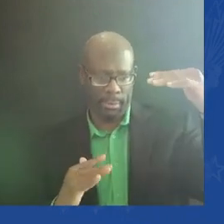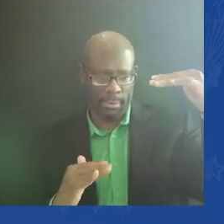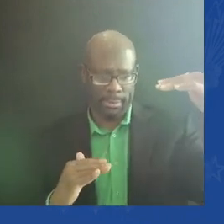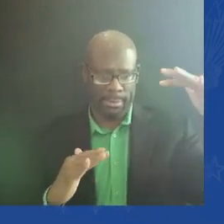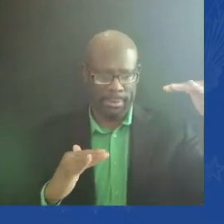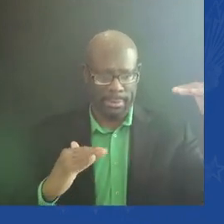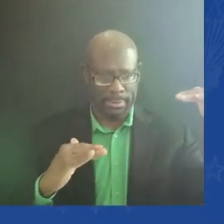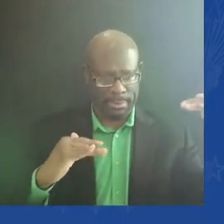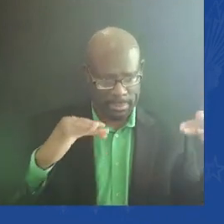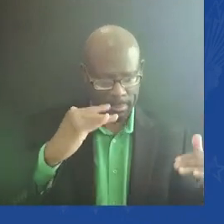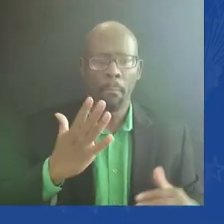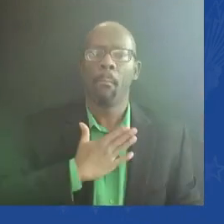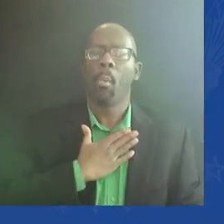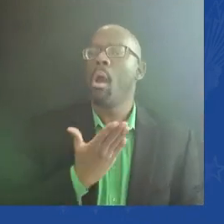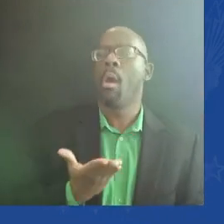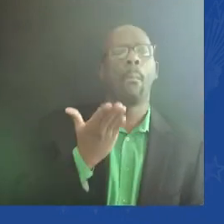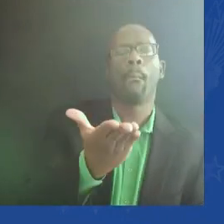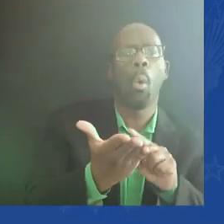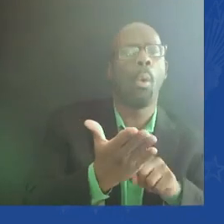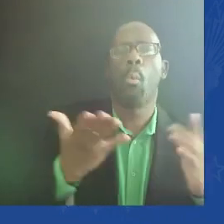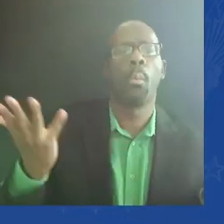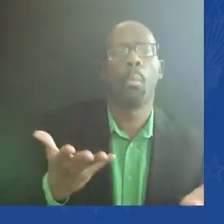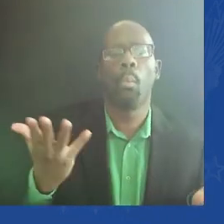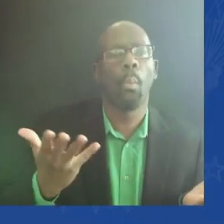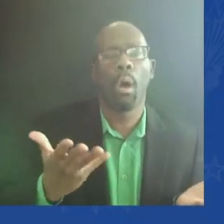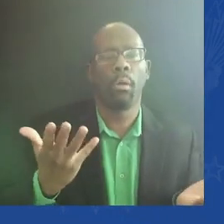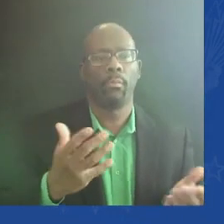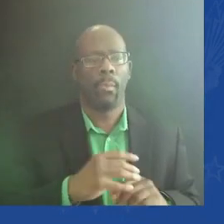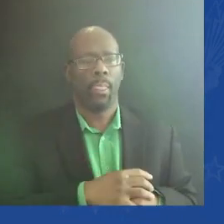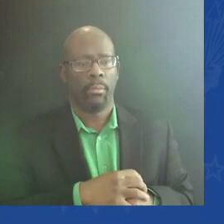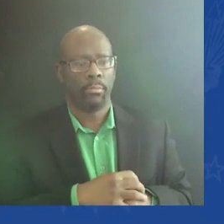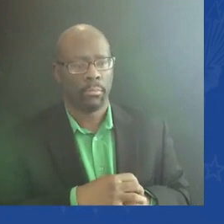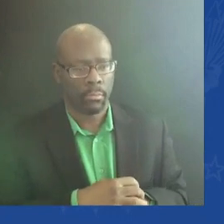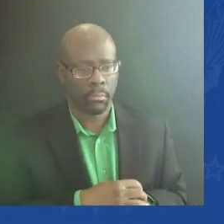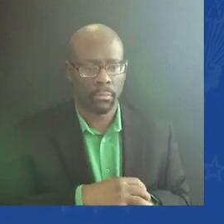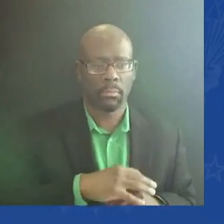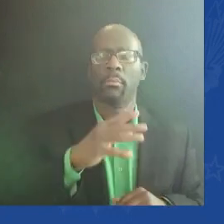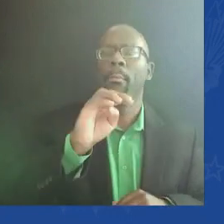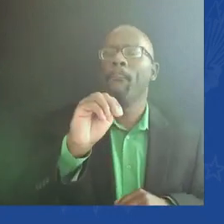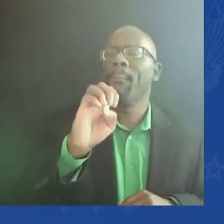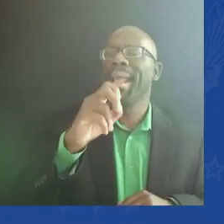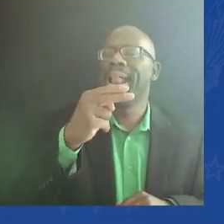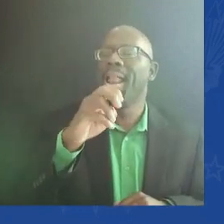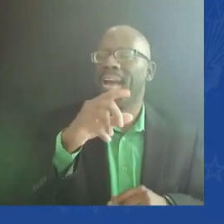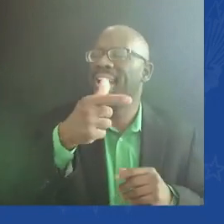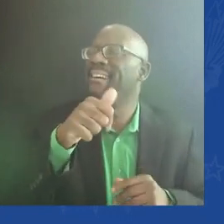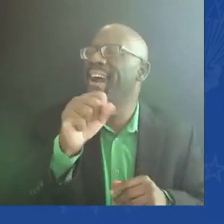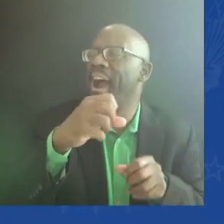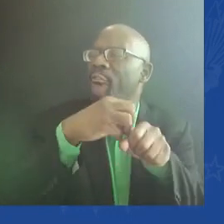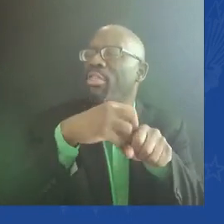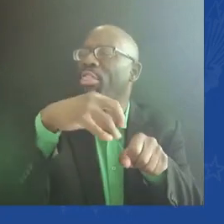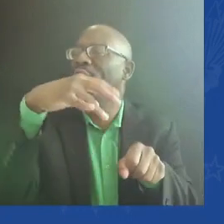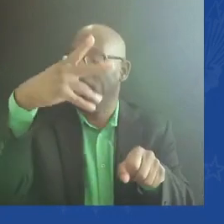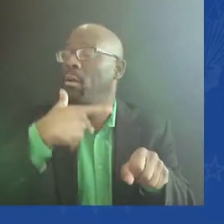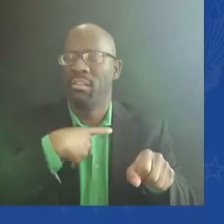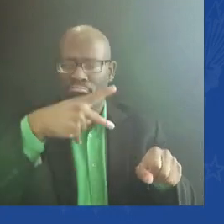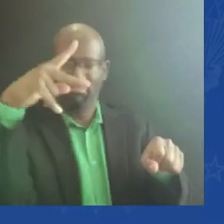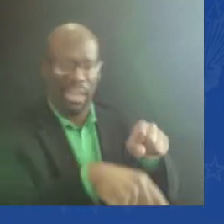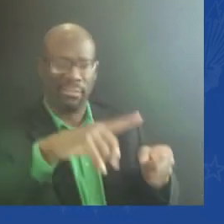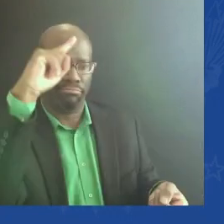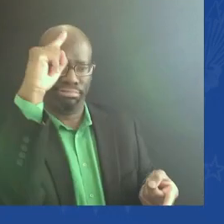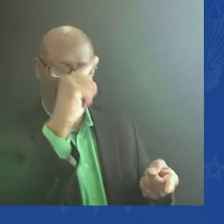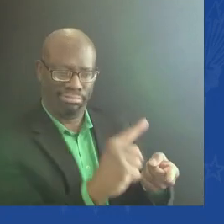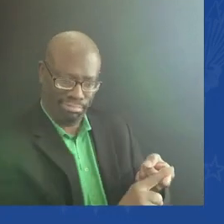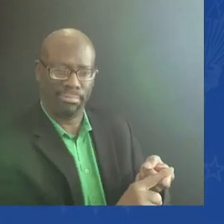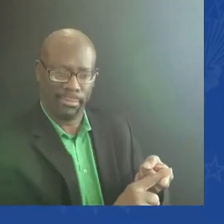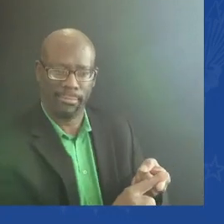to deal with a whole range of things, but it does, on the surface, seem inconsistent. But it's not at all inconsistent in that no